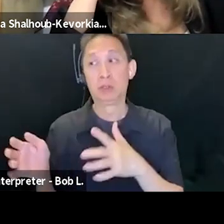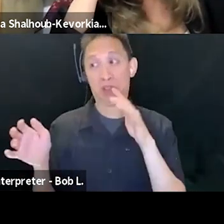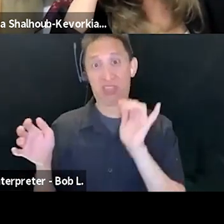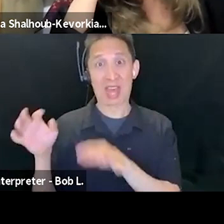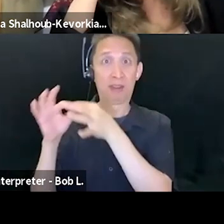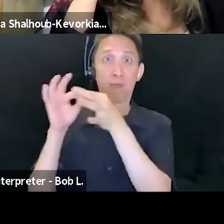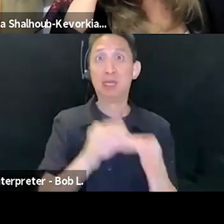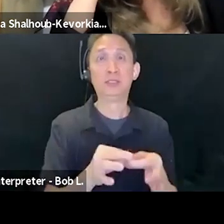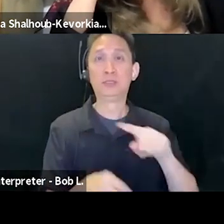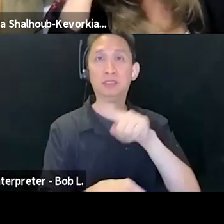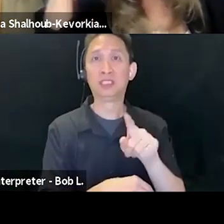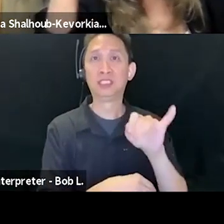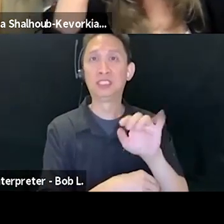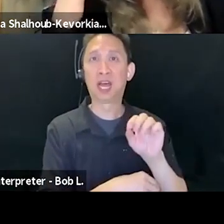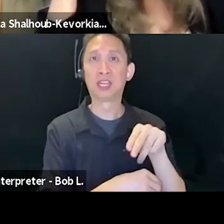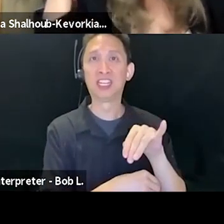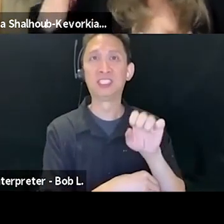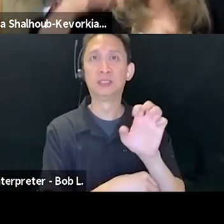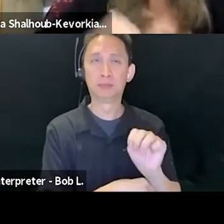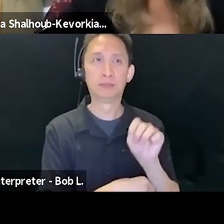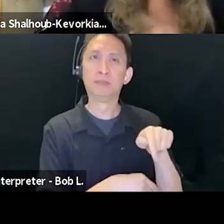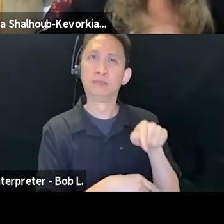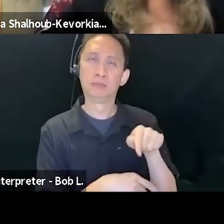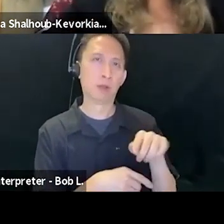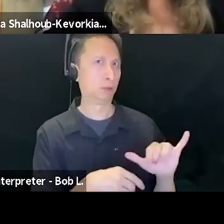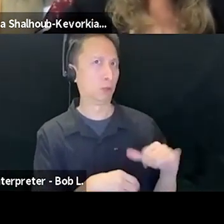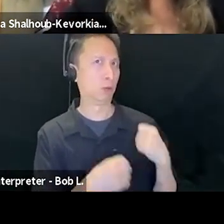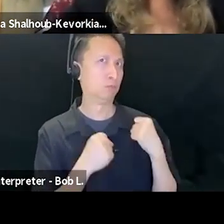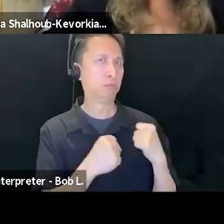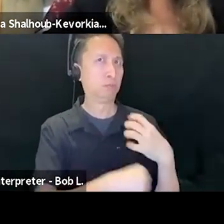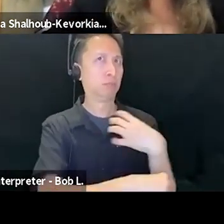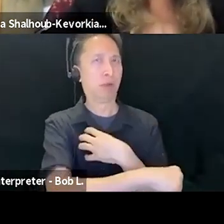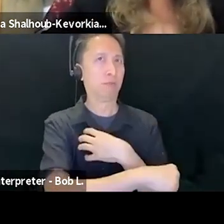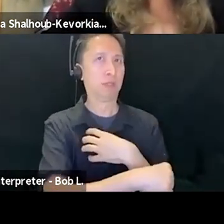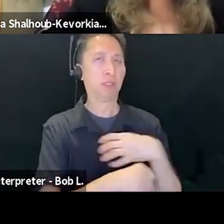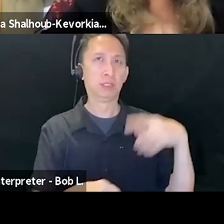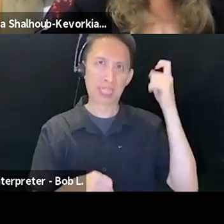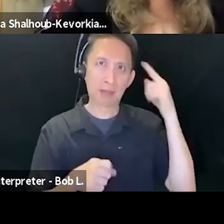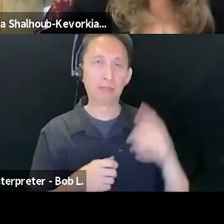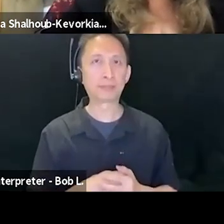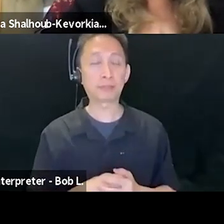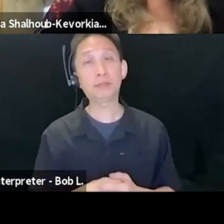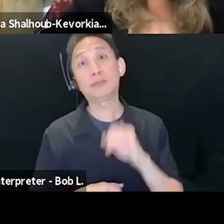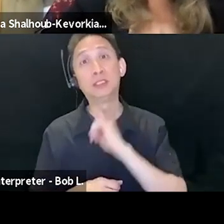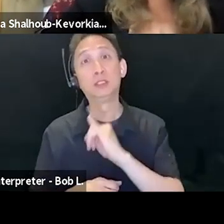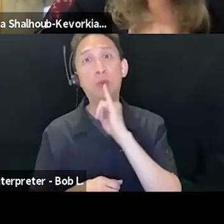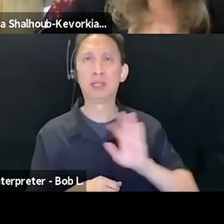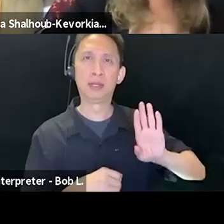also powerful, but in a different way, powerful state, right. So the Israeli form of power is, of course, you know,